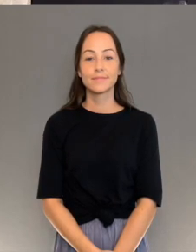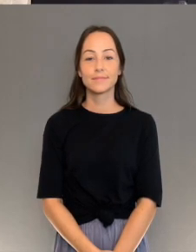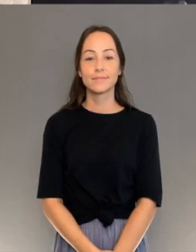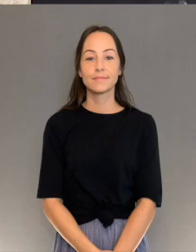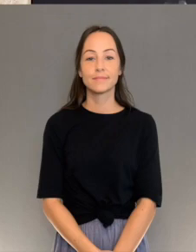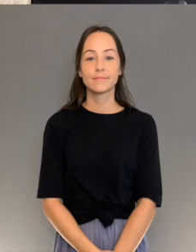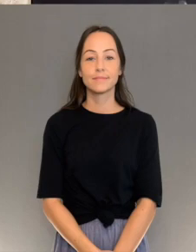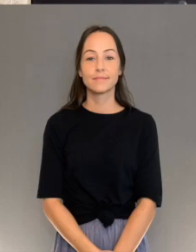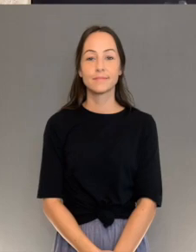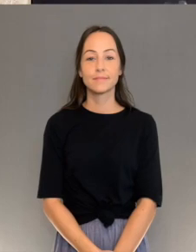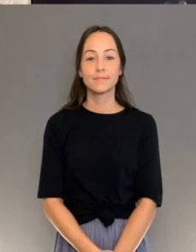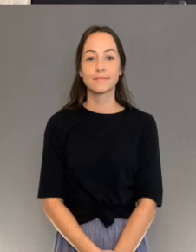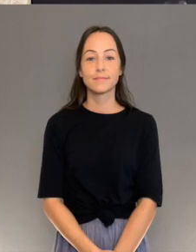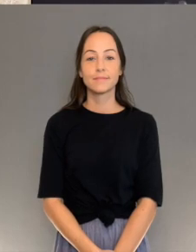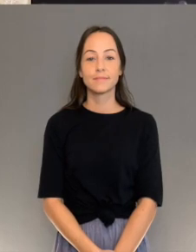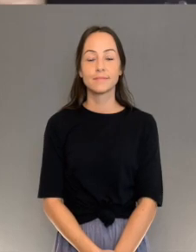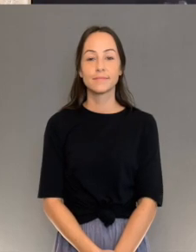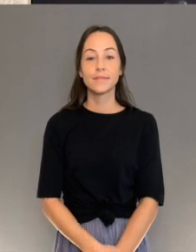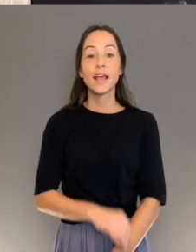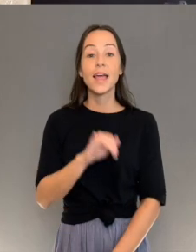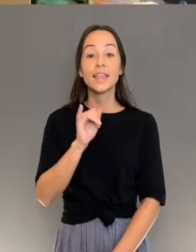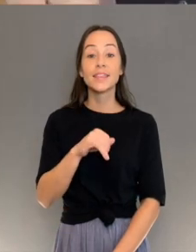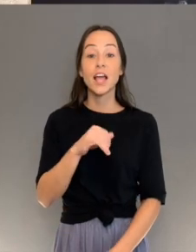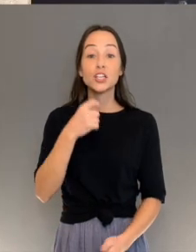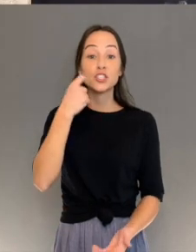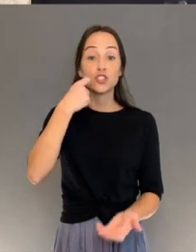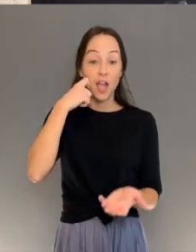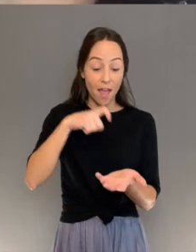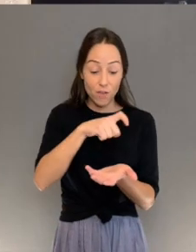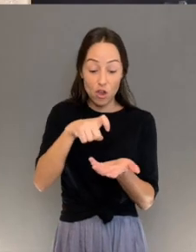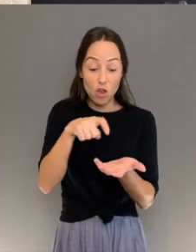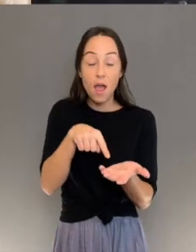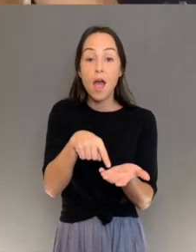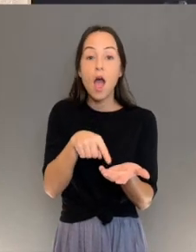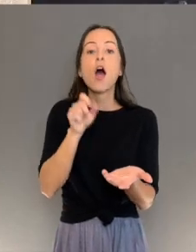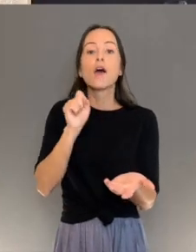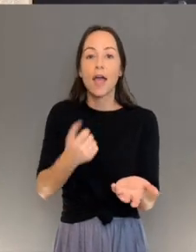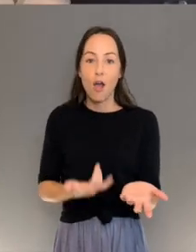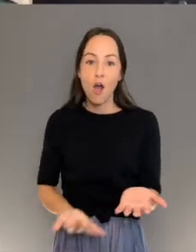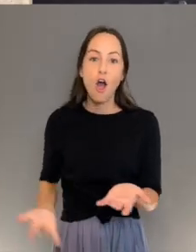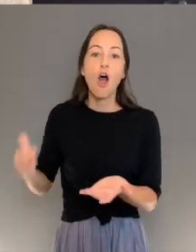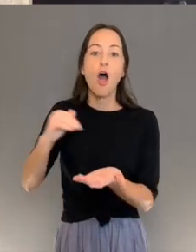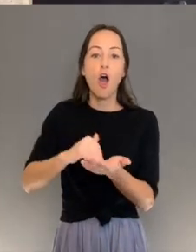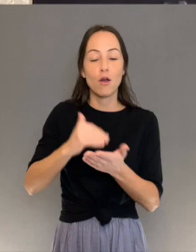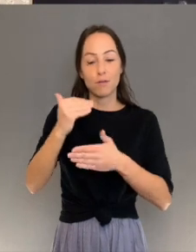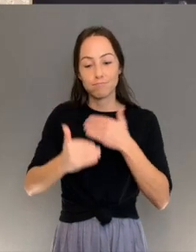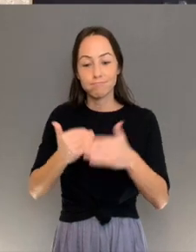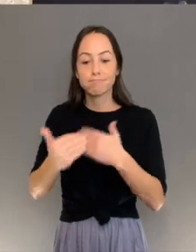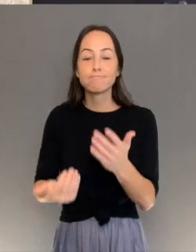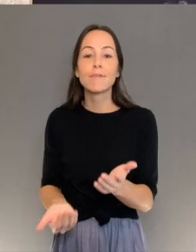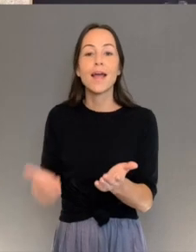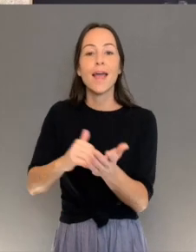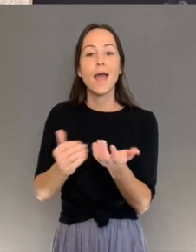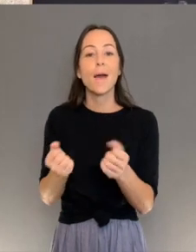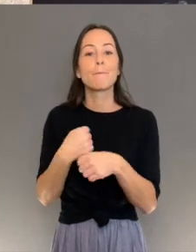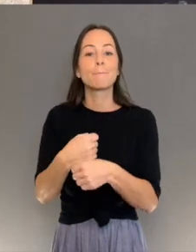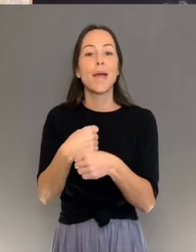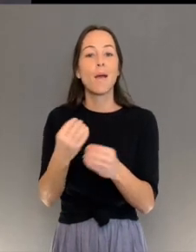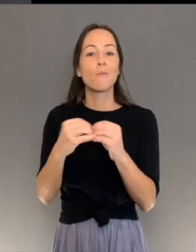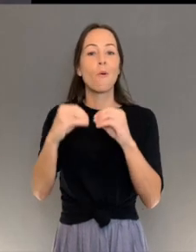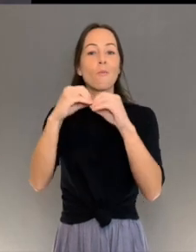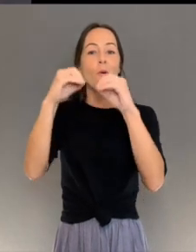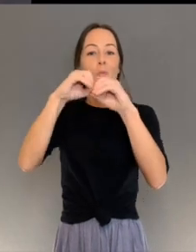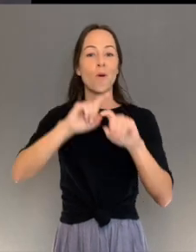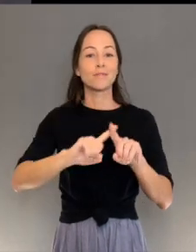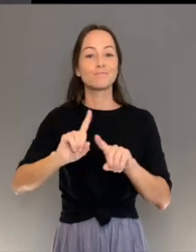The shaving cream can be stirred again and the process repeated to make more Now you've created shaving cream